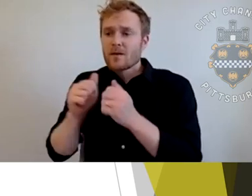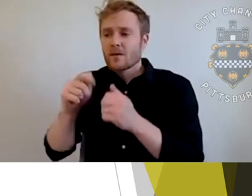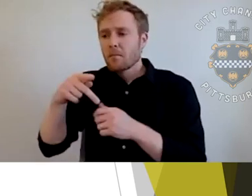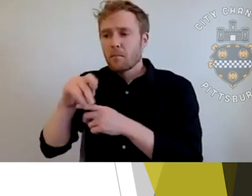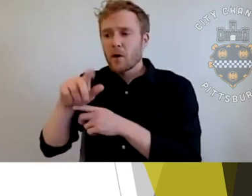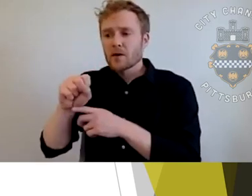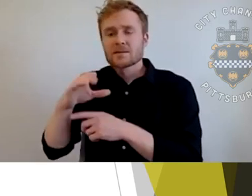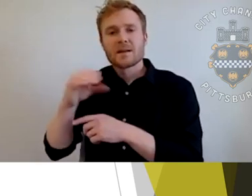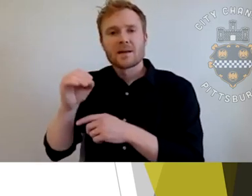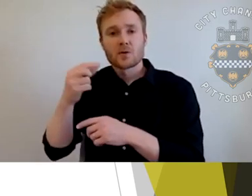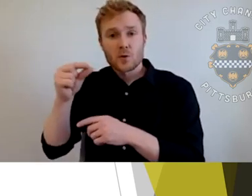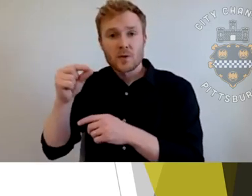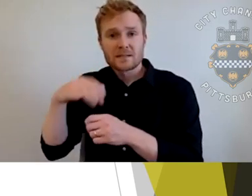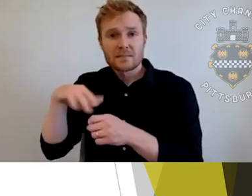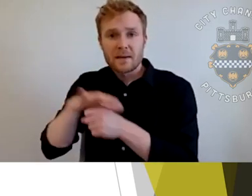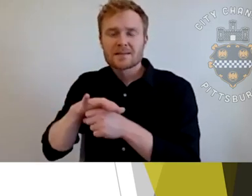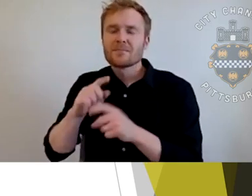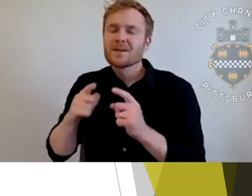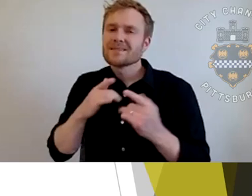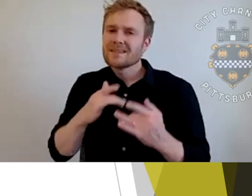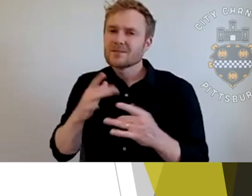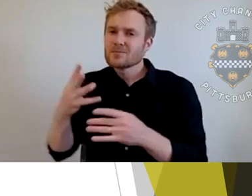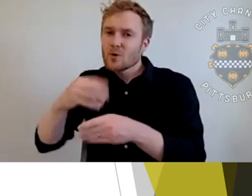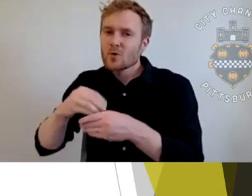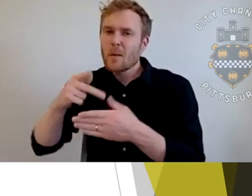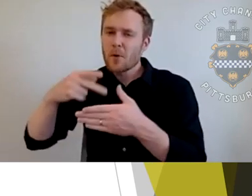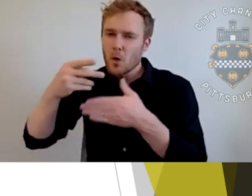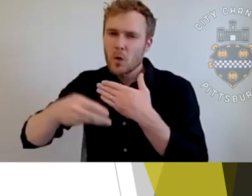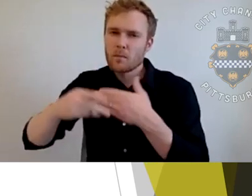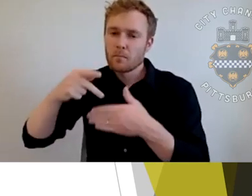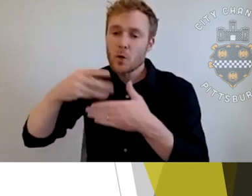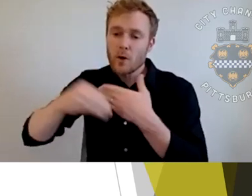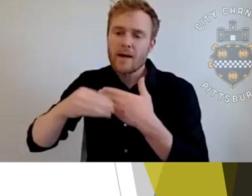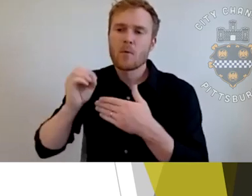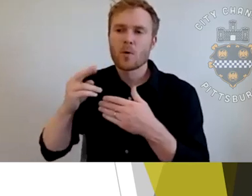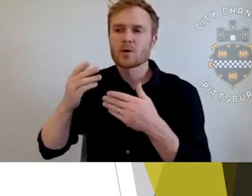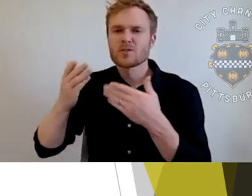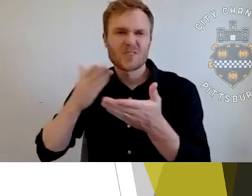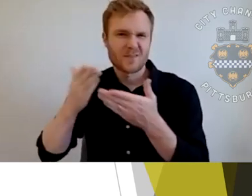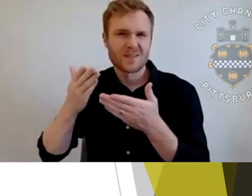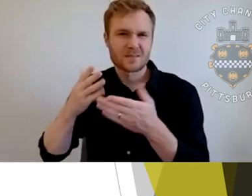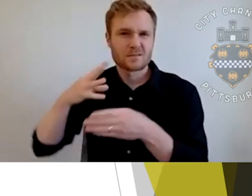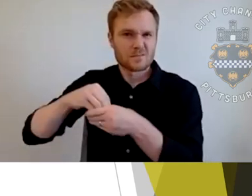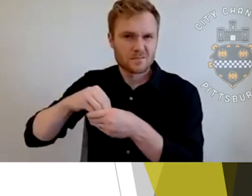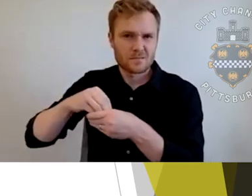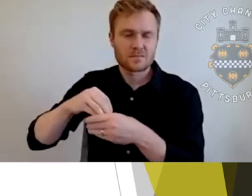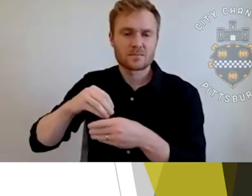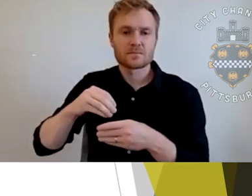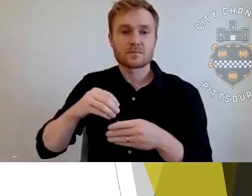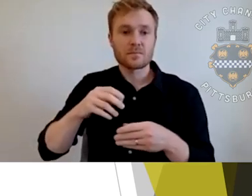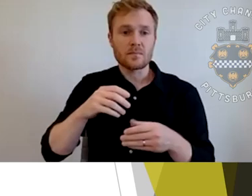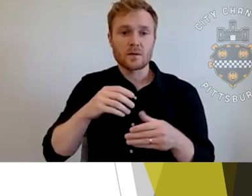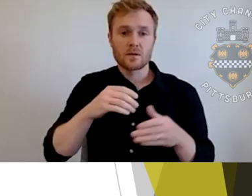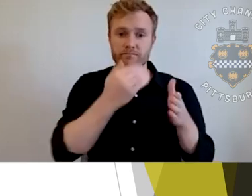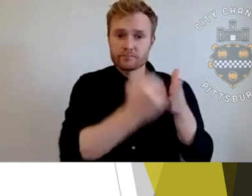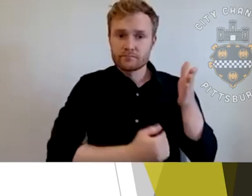program or a service that we're delivering. So, uh, on the screen now is just a list of some of the assets, physical assets.